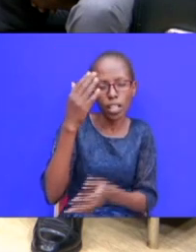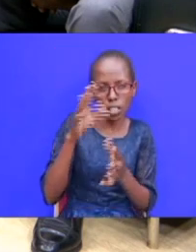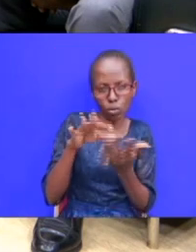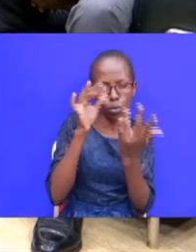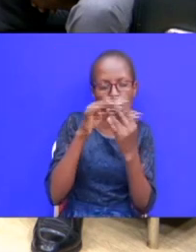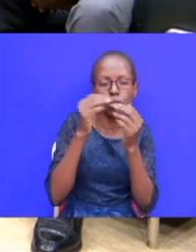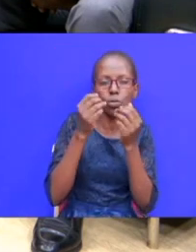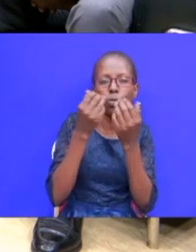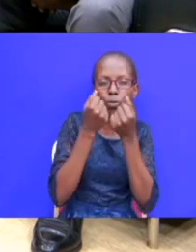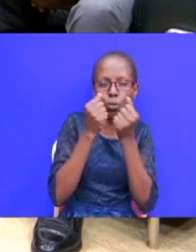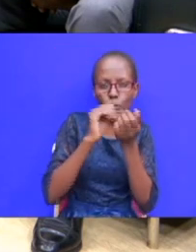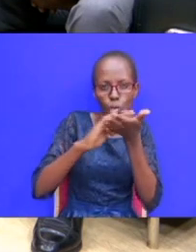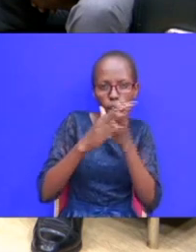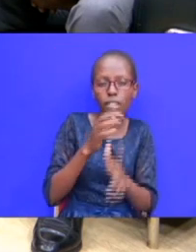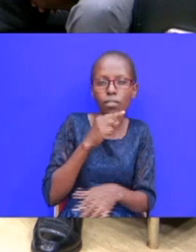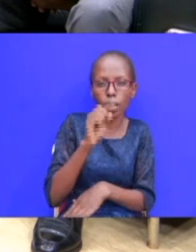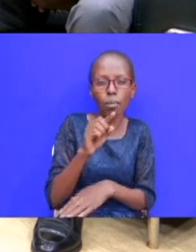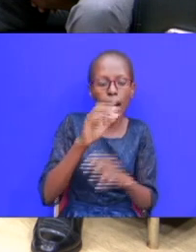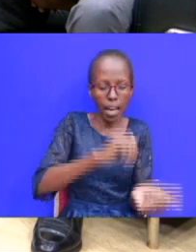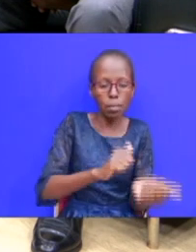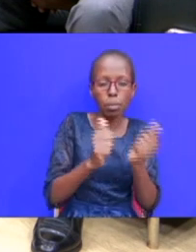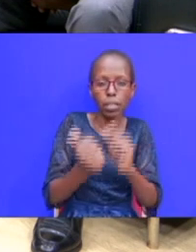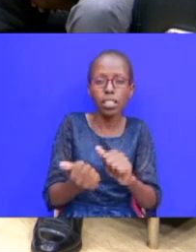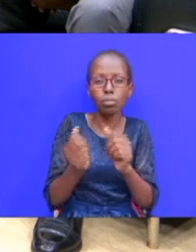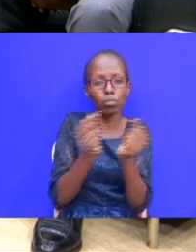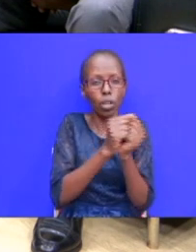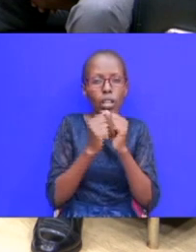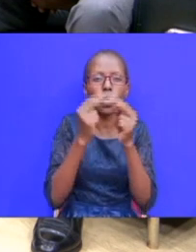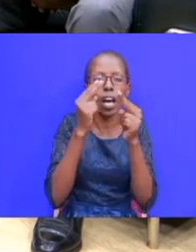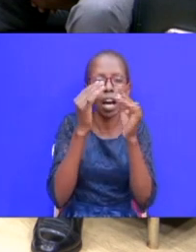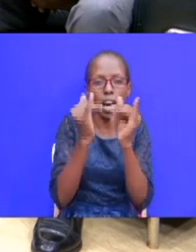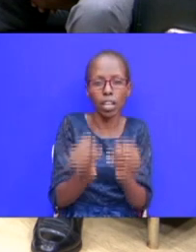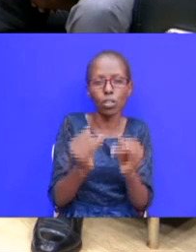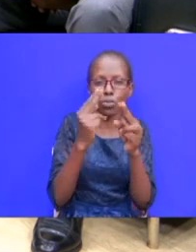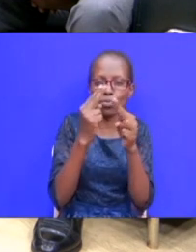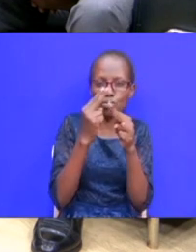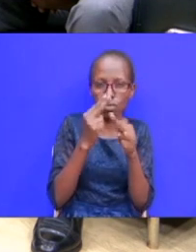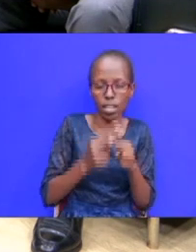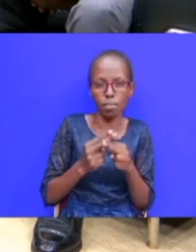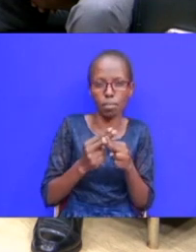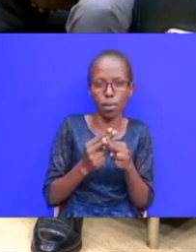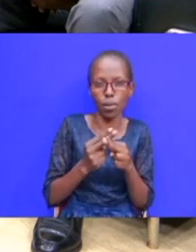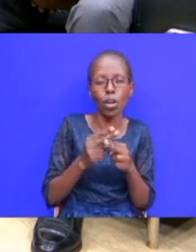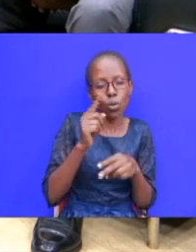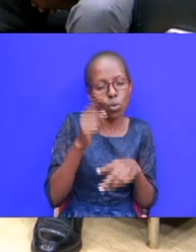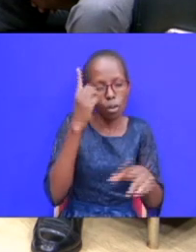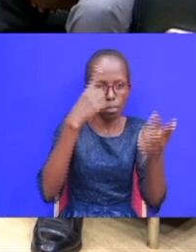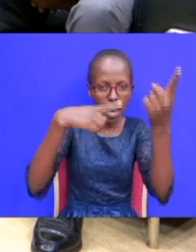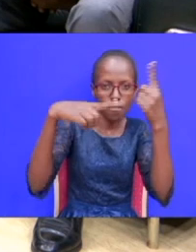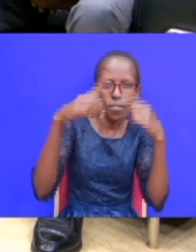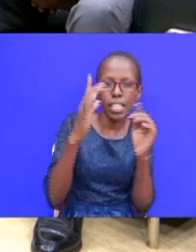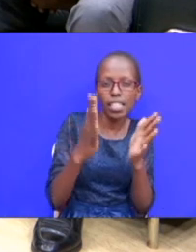chooses to baptize him with a new name to signify that you're going to now be a victor a victor because